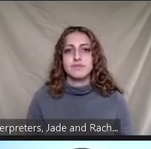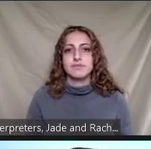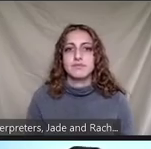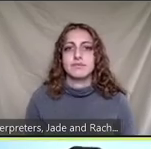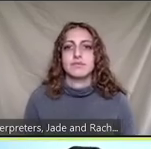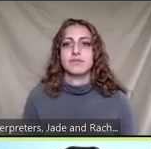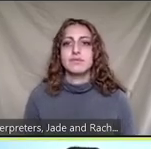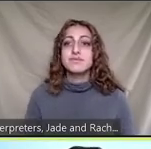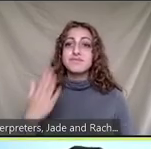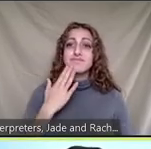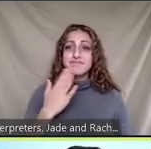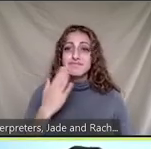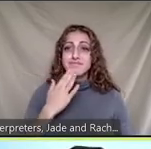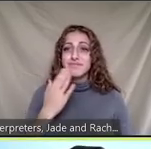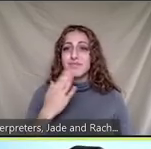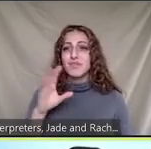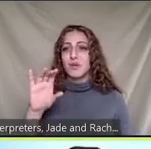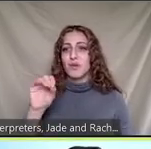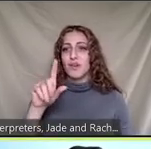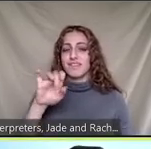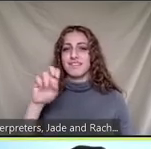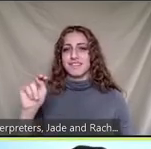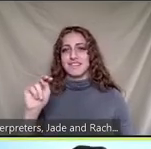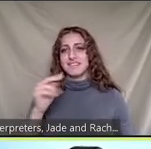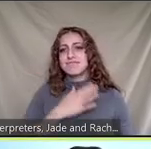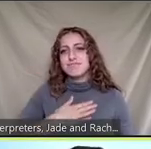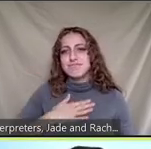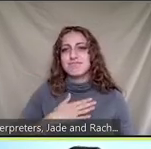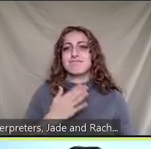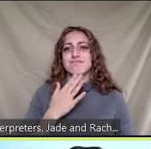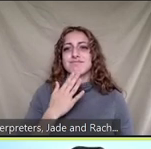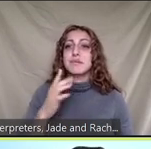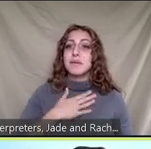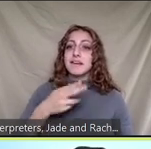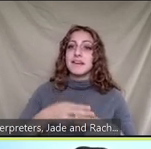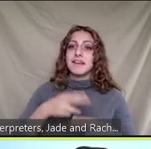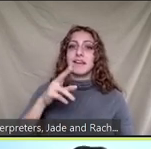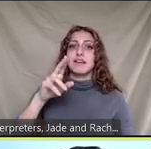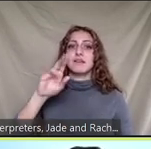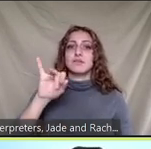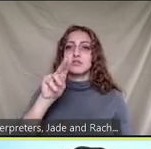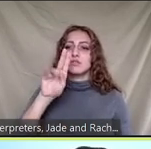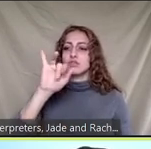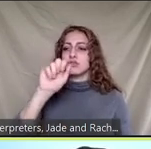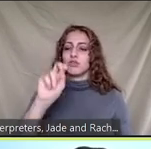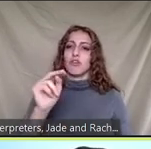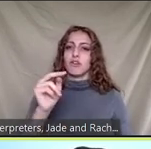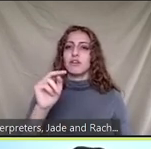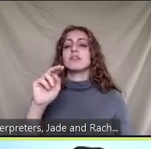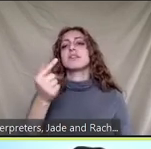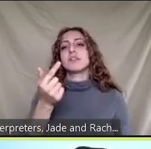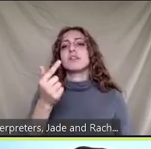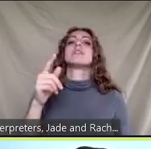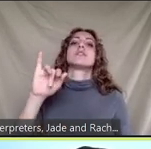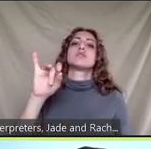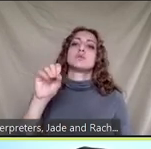thank you colin for your kind introduction um my name is jung choy and in this presentation i would like to